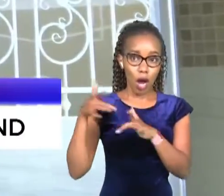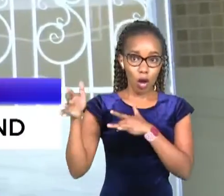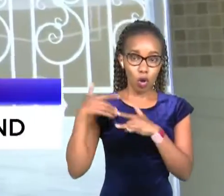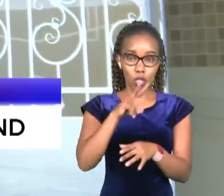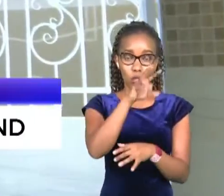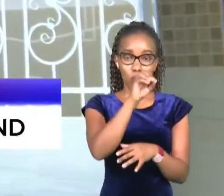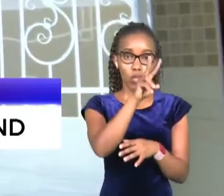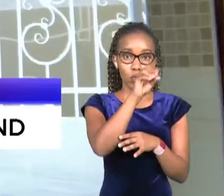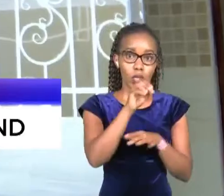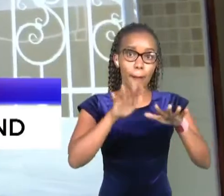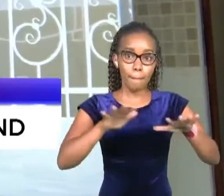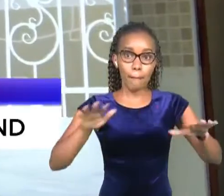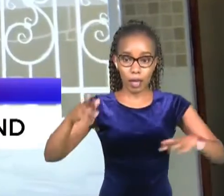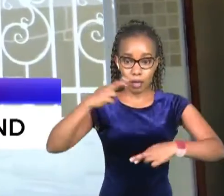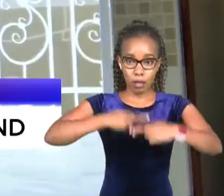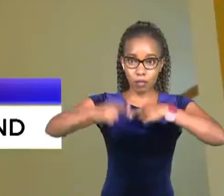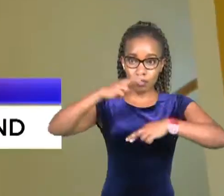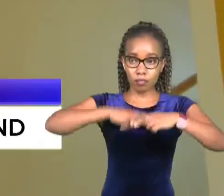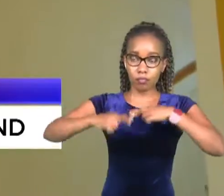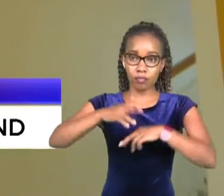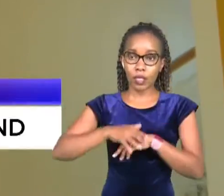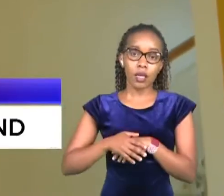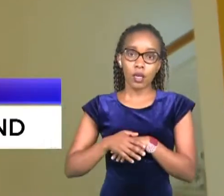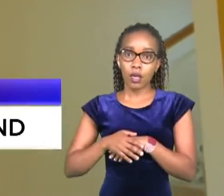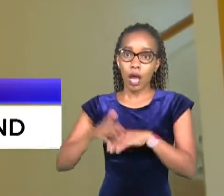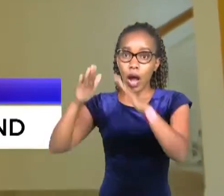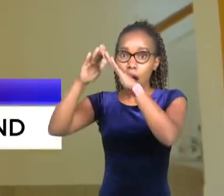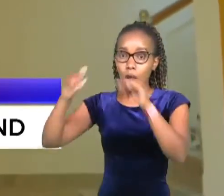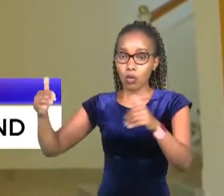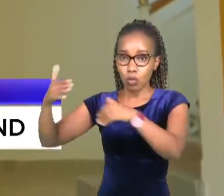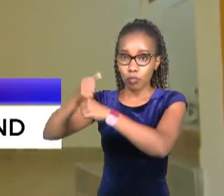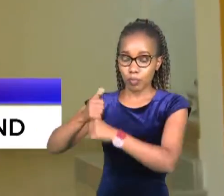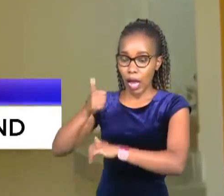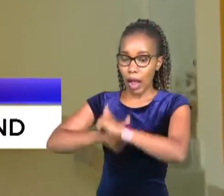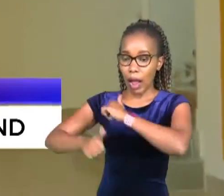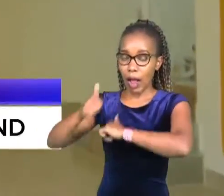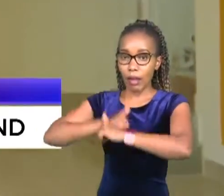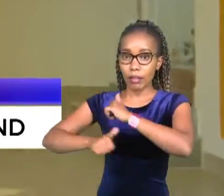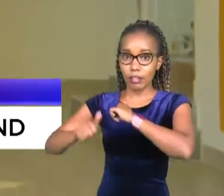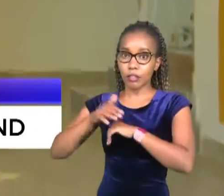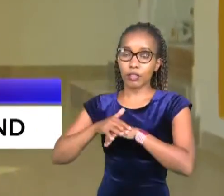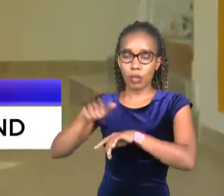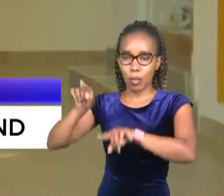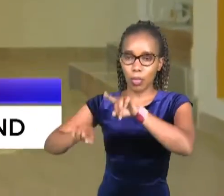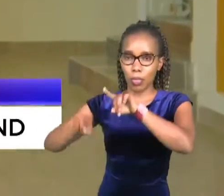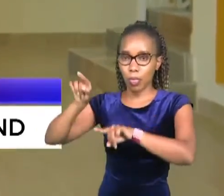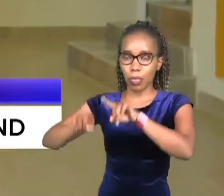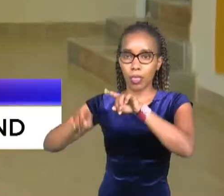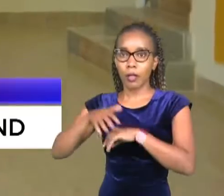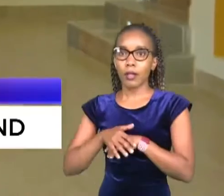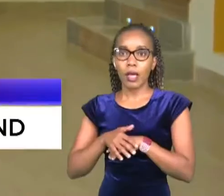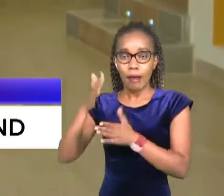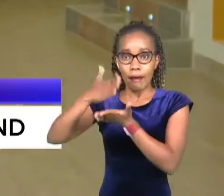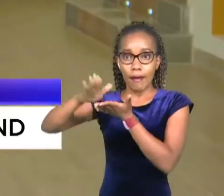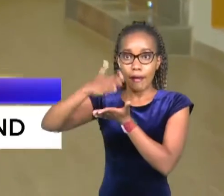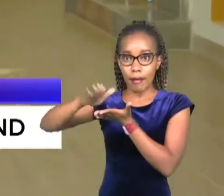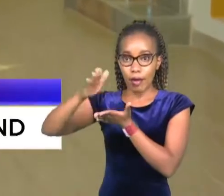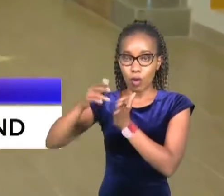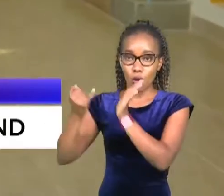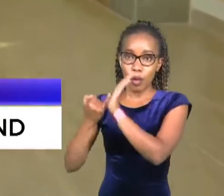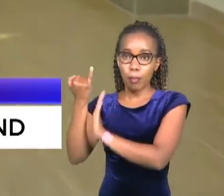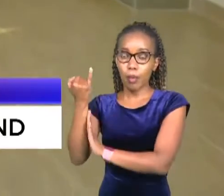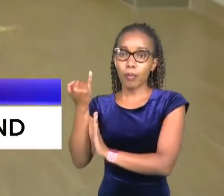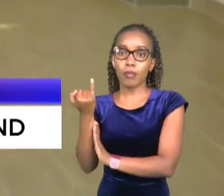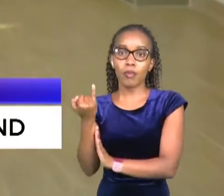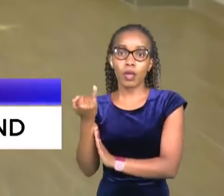markets review the real estate sector recorded moderate activity with average rental yields improving marginally in the residential